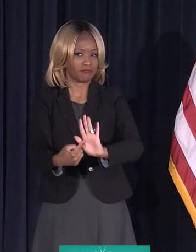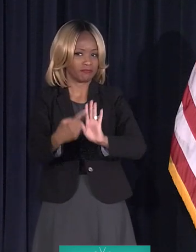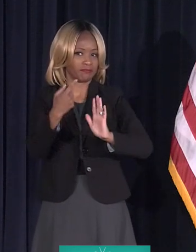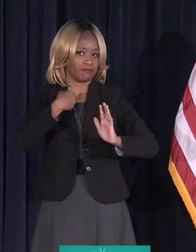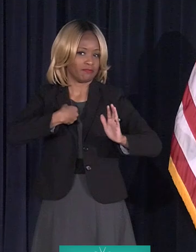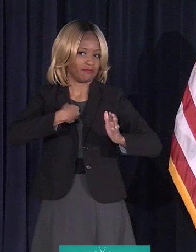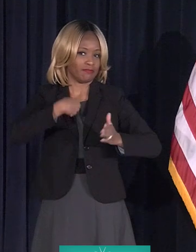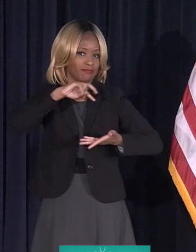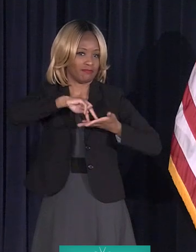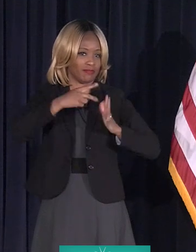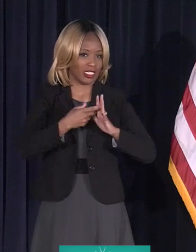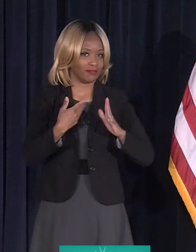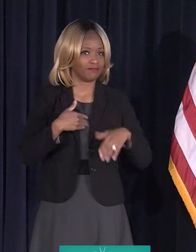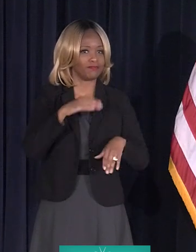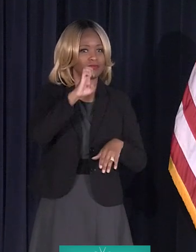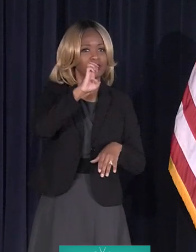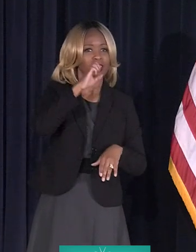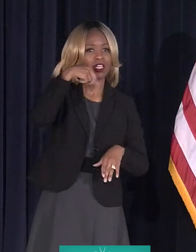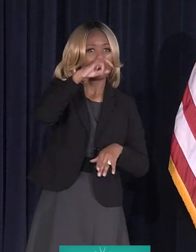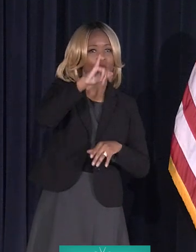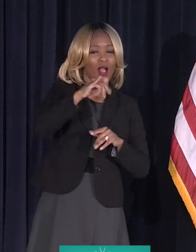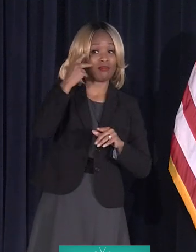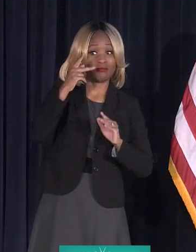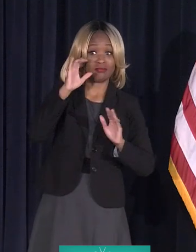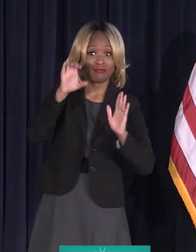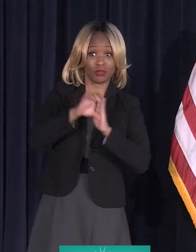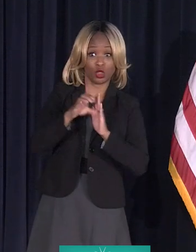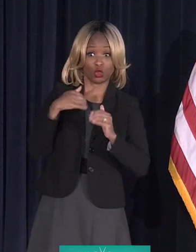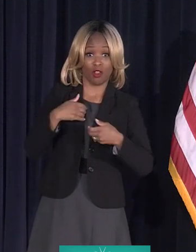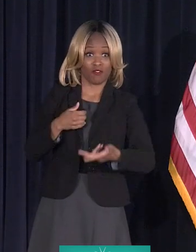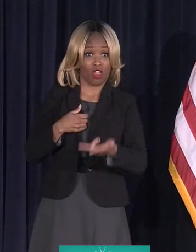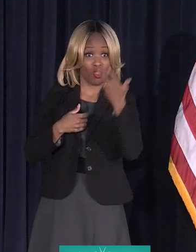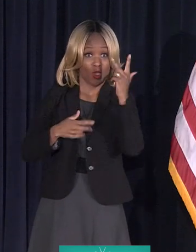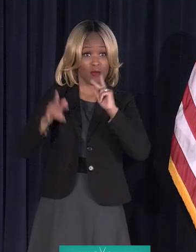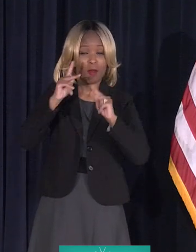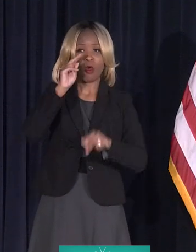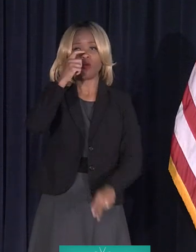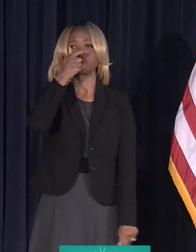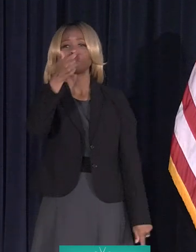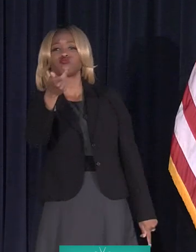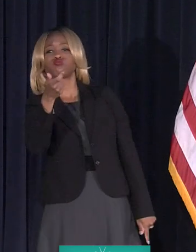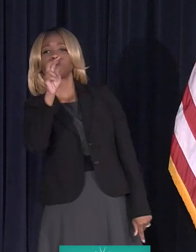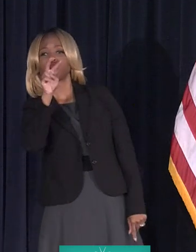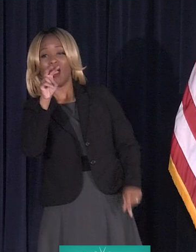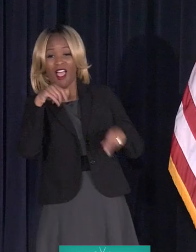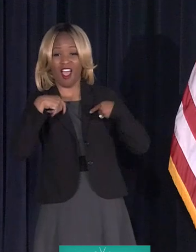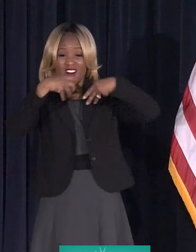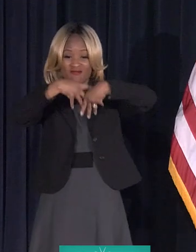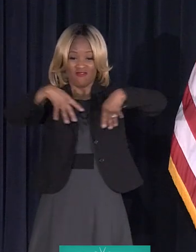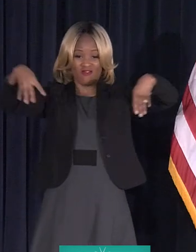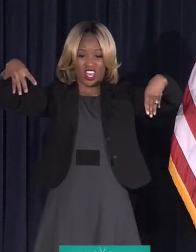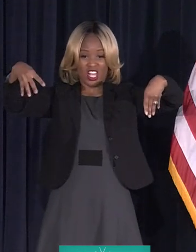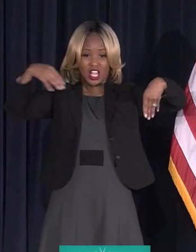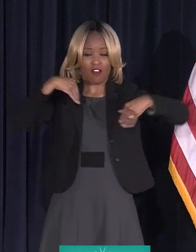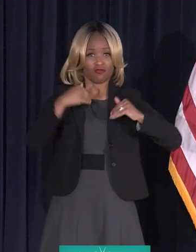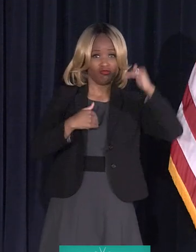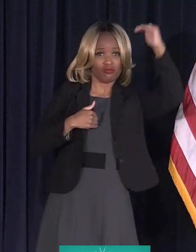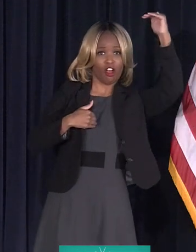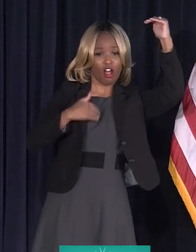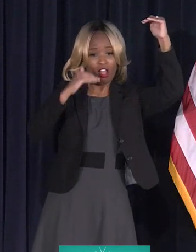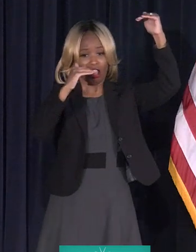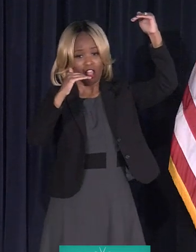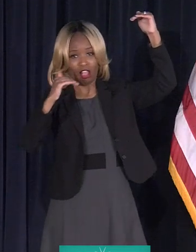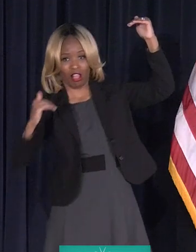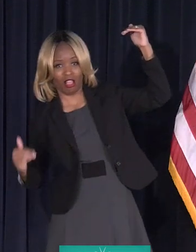Equality. As you can see in this picture, there are three people watching a game from behind a fence. There's a tall, medium, and short person.